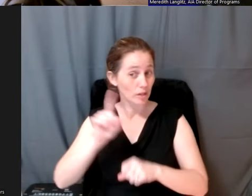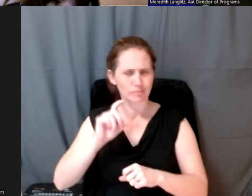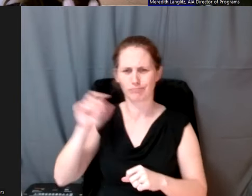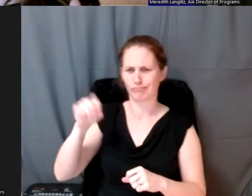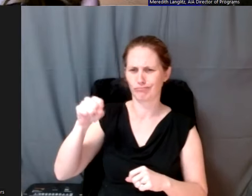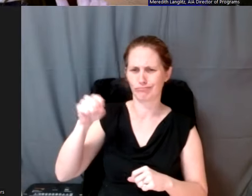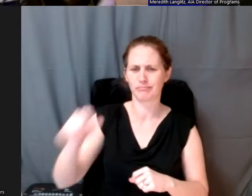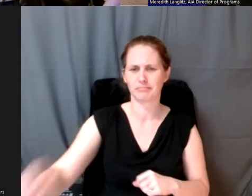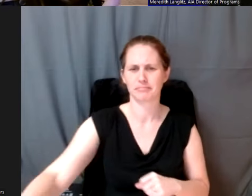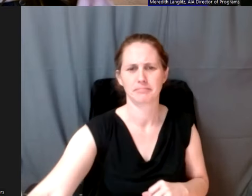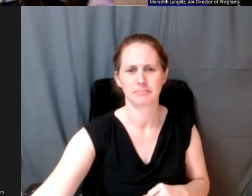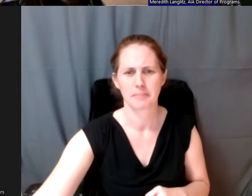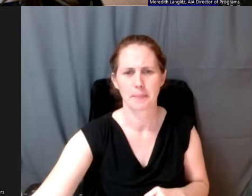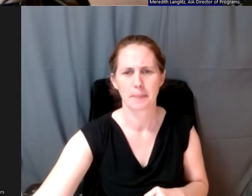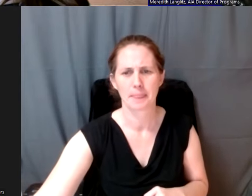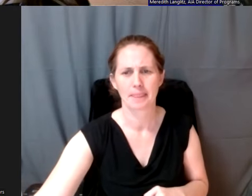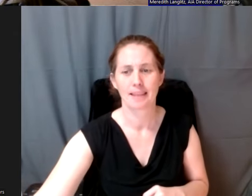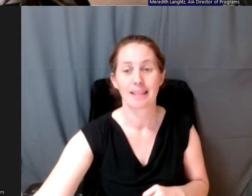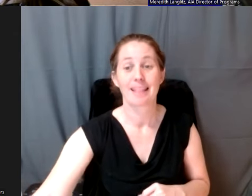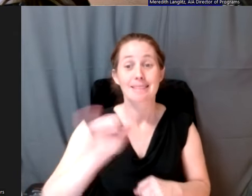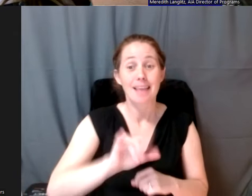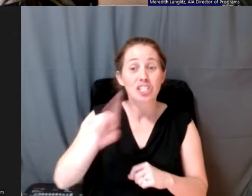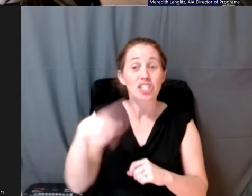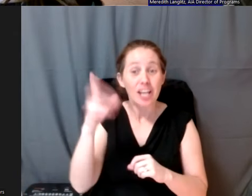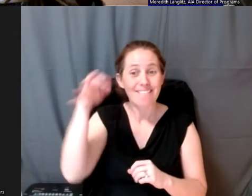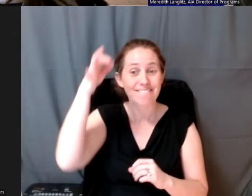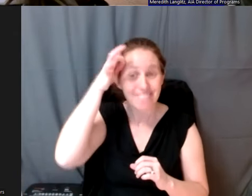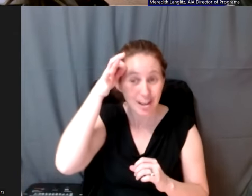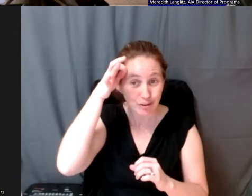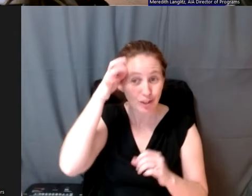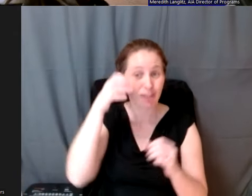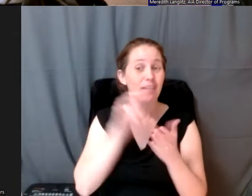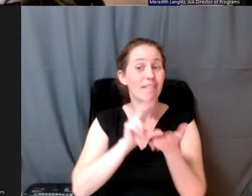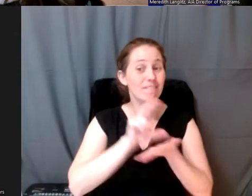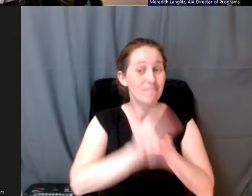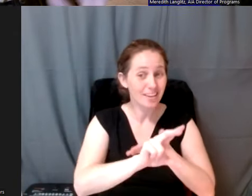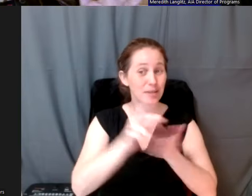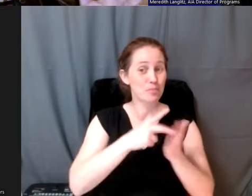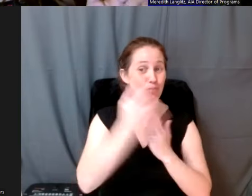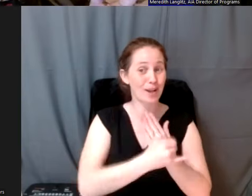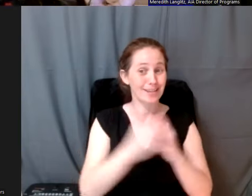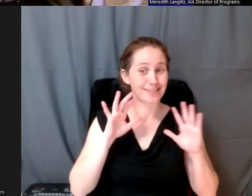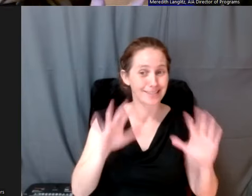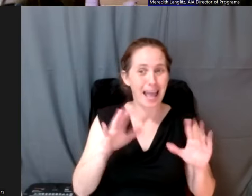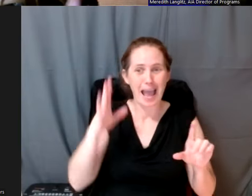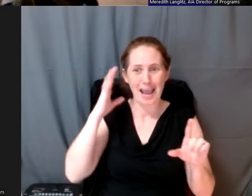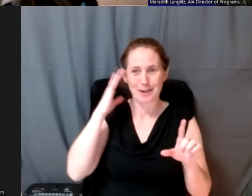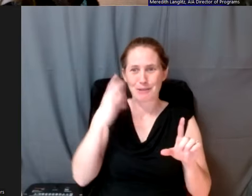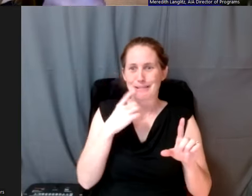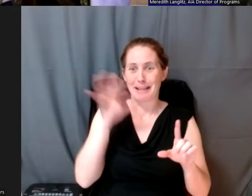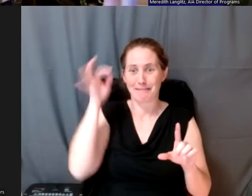yeah. So just to put in context, that's just federal undertakings. That's just federally funded projects. I noticed you said federal, so yes.